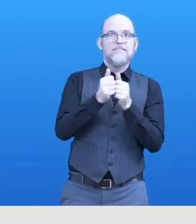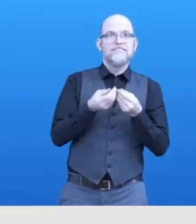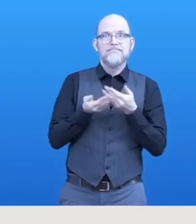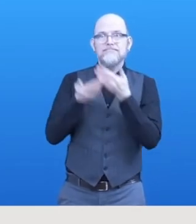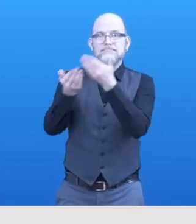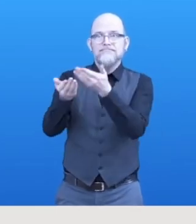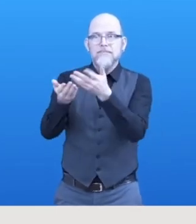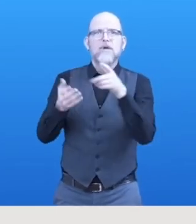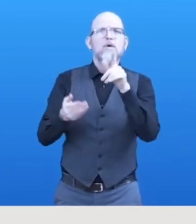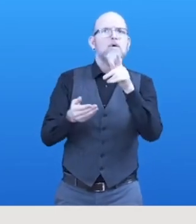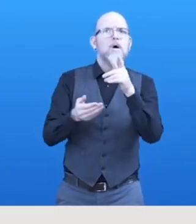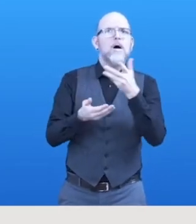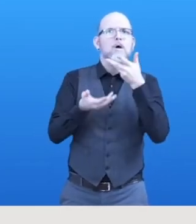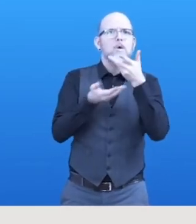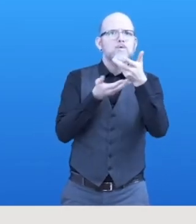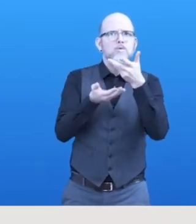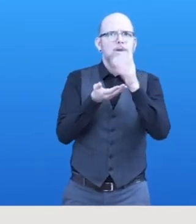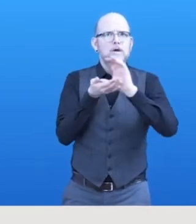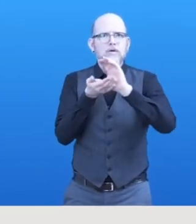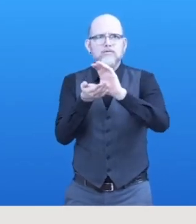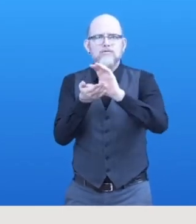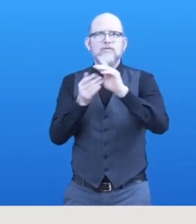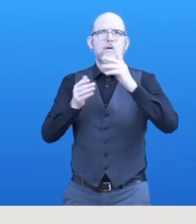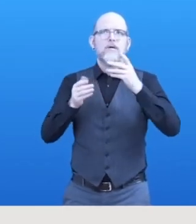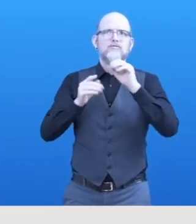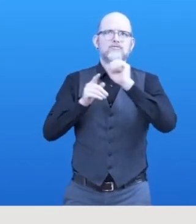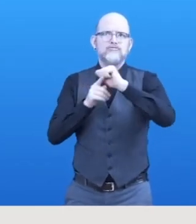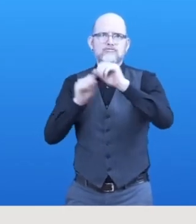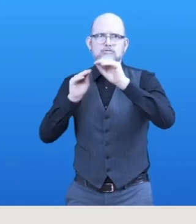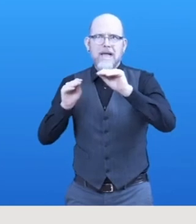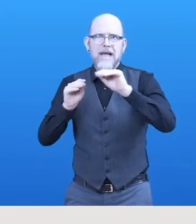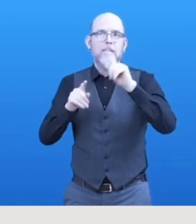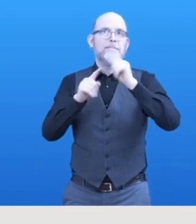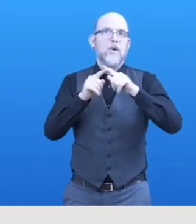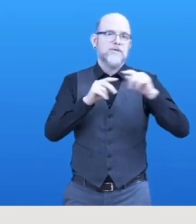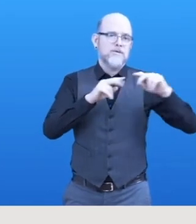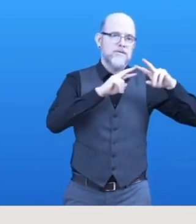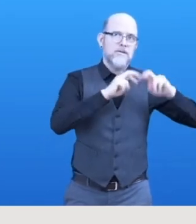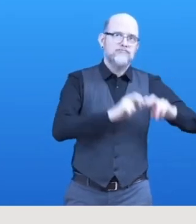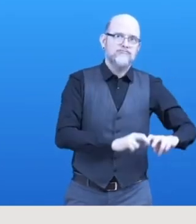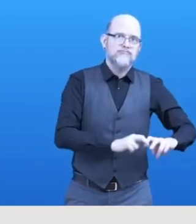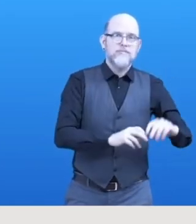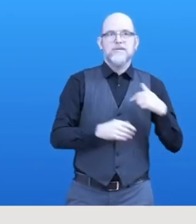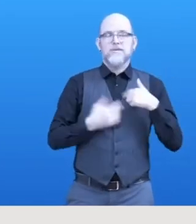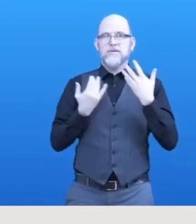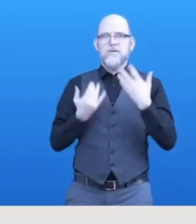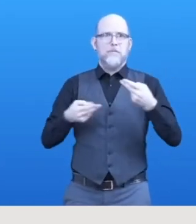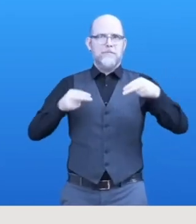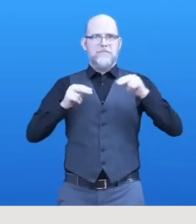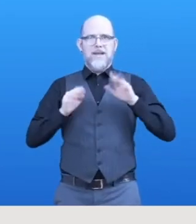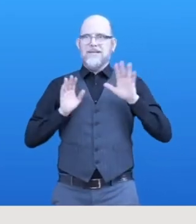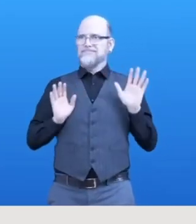training, teaching and research in those domains. But coming back to our